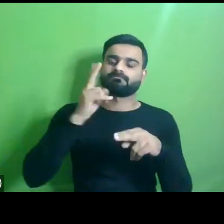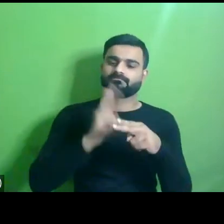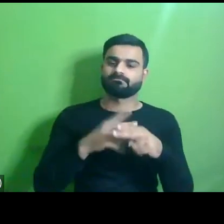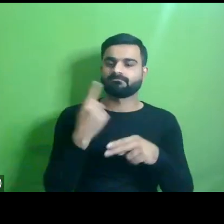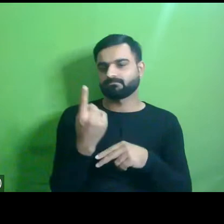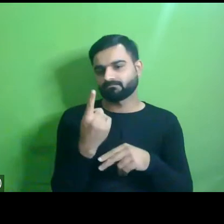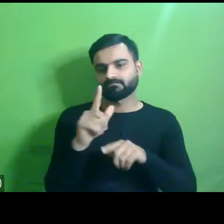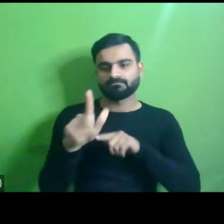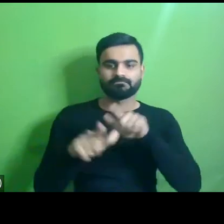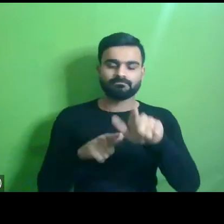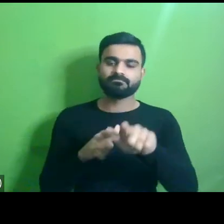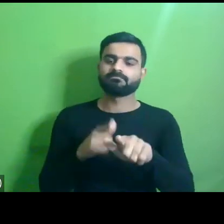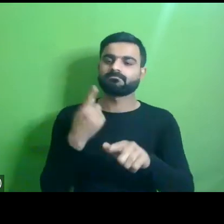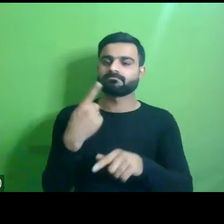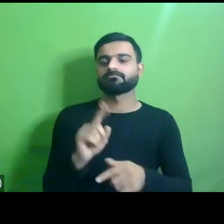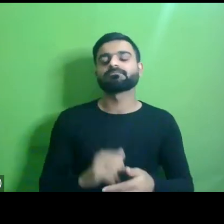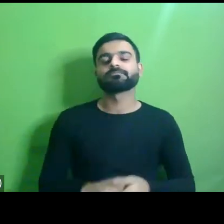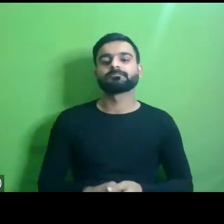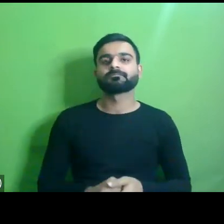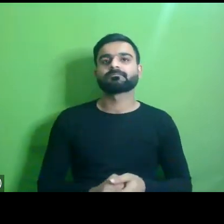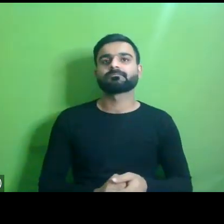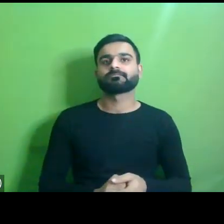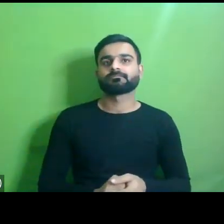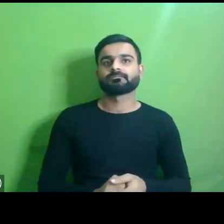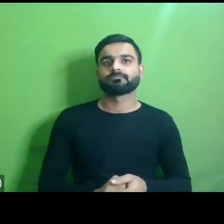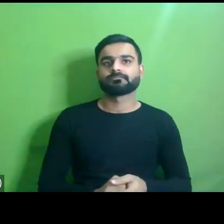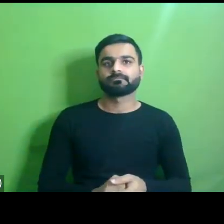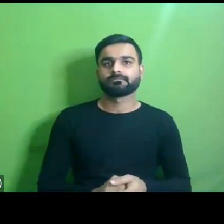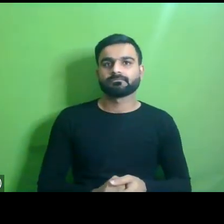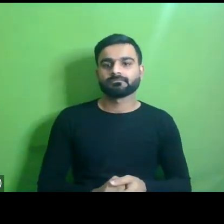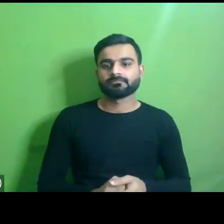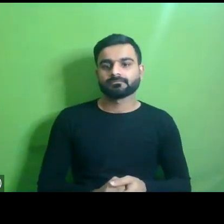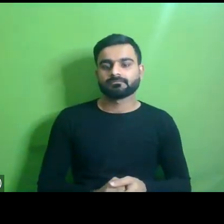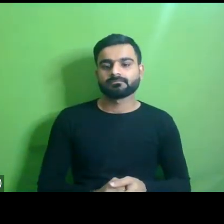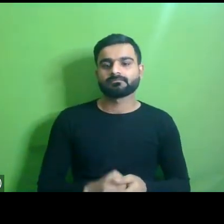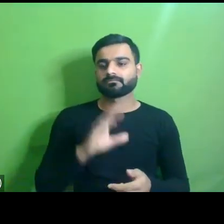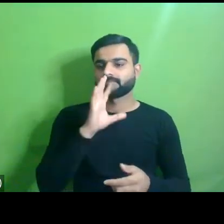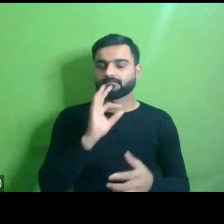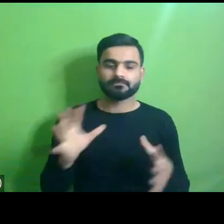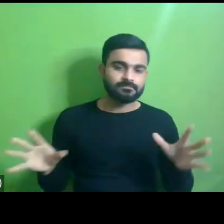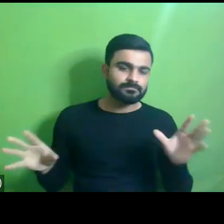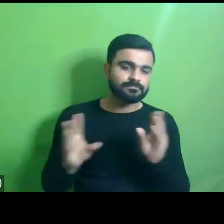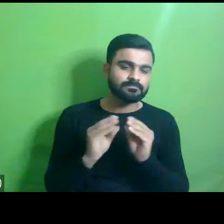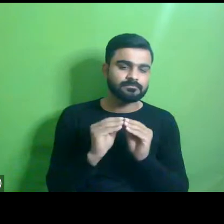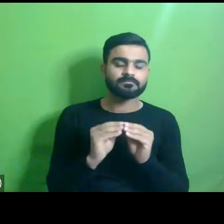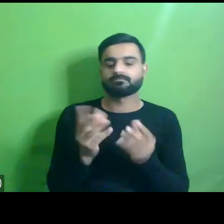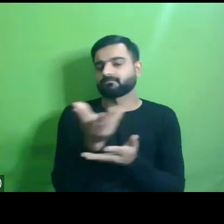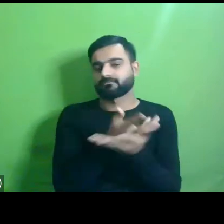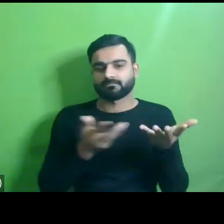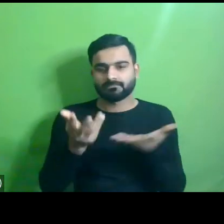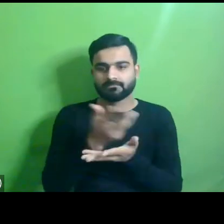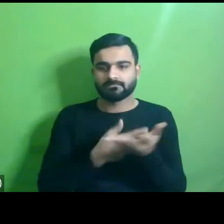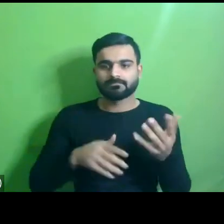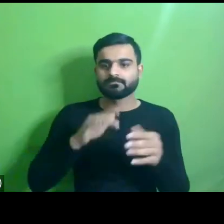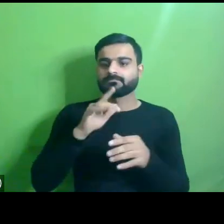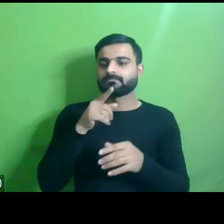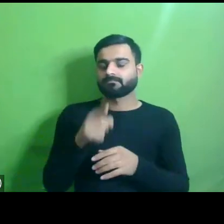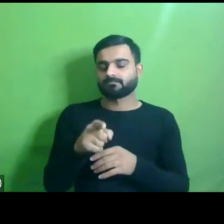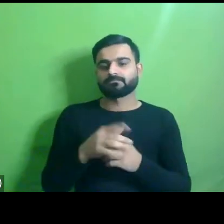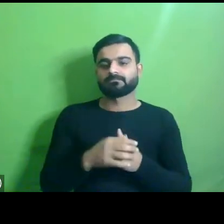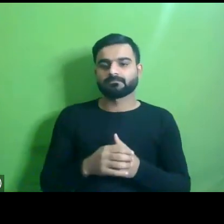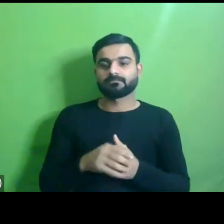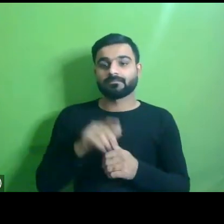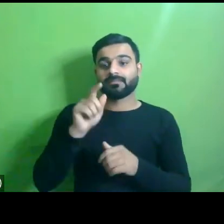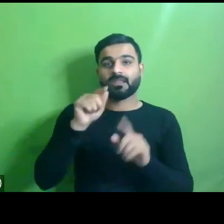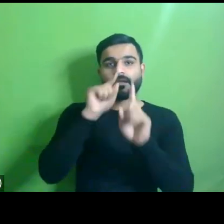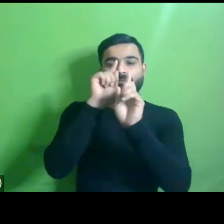the step in the right direction uh this um this actually broadly captures uh the essence and um um you know